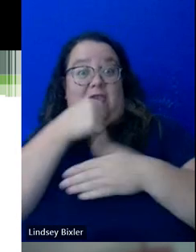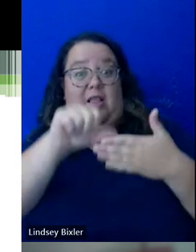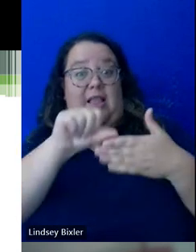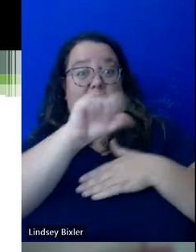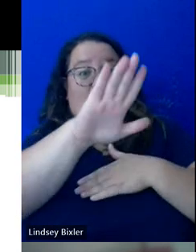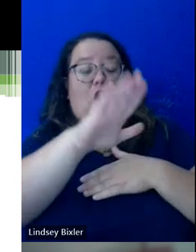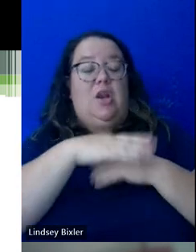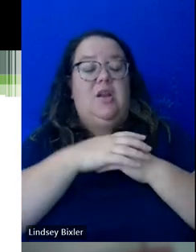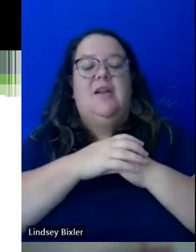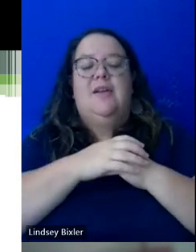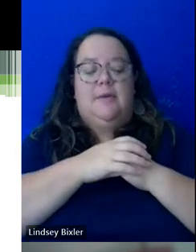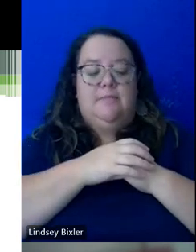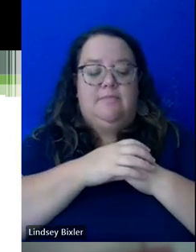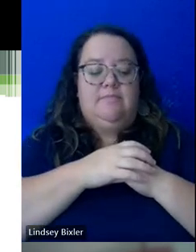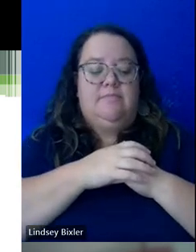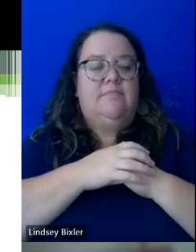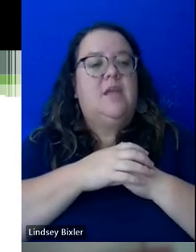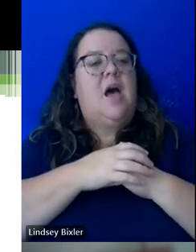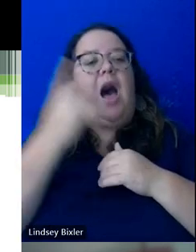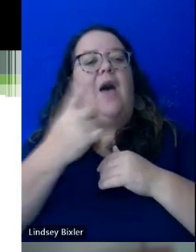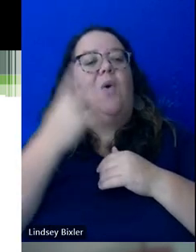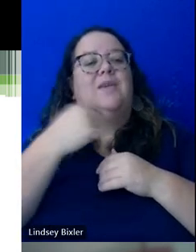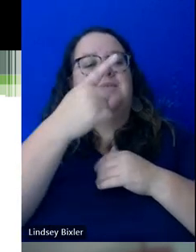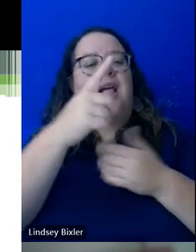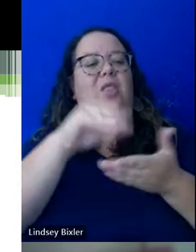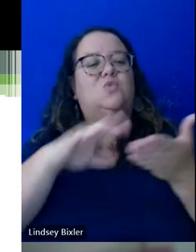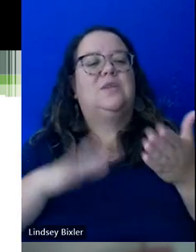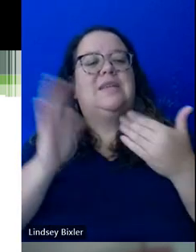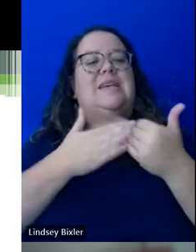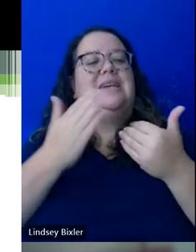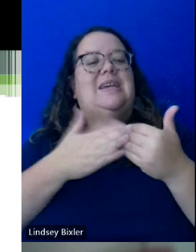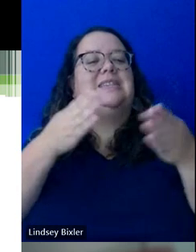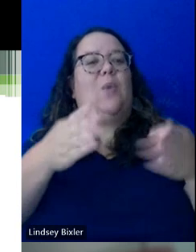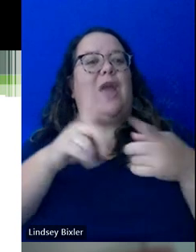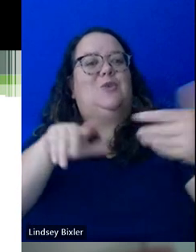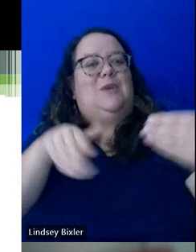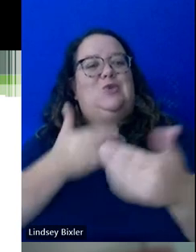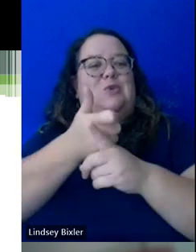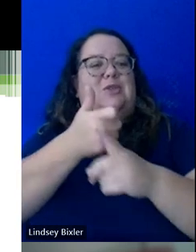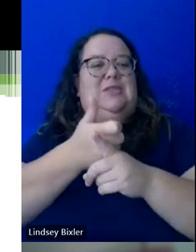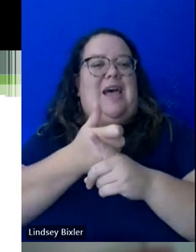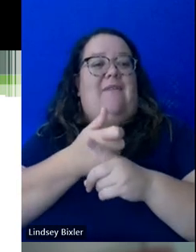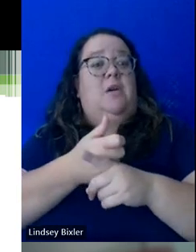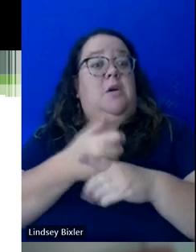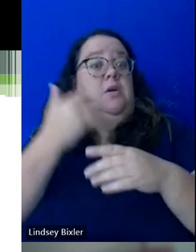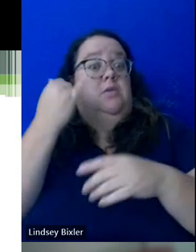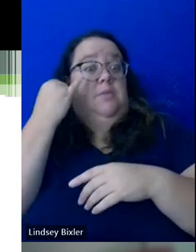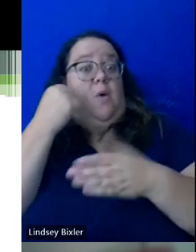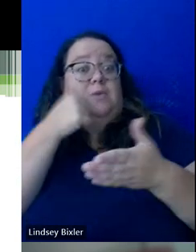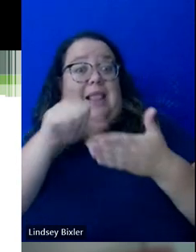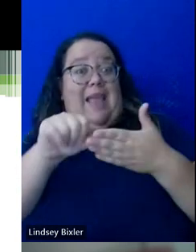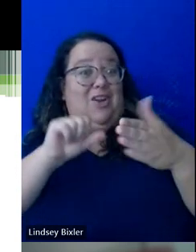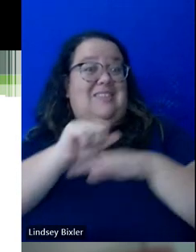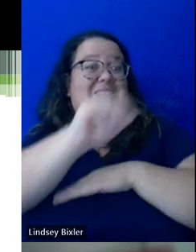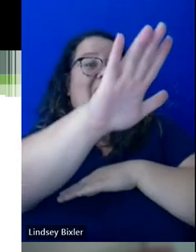the way to think of it. I always tell students is, you know, it's a it's an easy way to introduce yourself. If you send that that accommodation letter and then